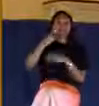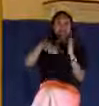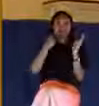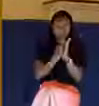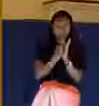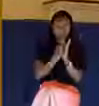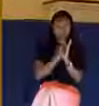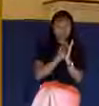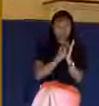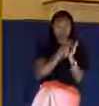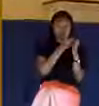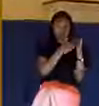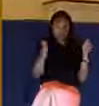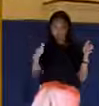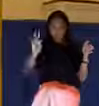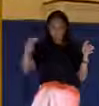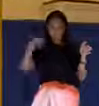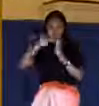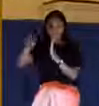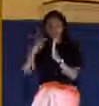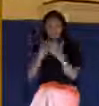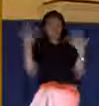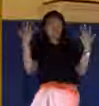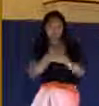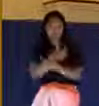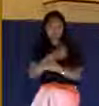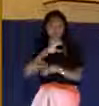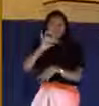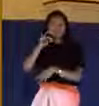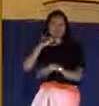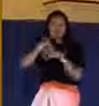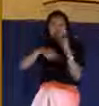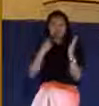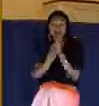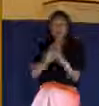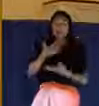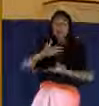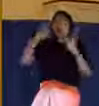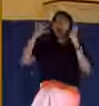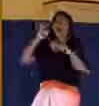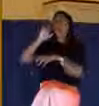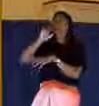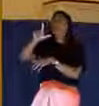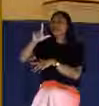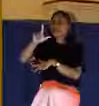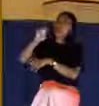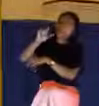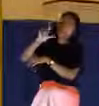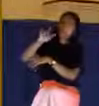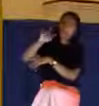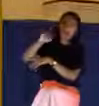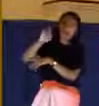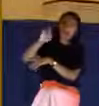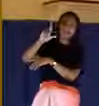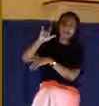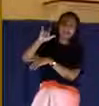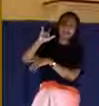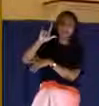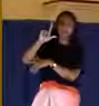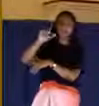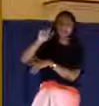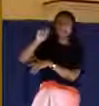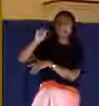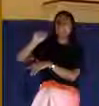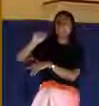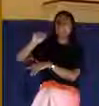hour. And at the ninth hour, Jesus cried with a loud voice saying, Eloi, Eloi, is being interpreted my